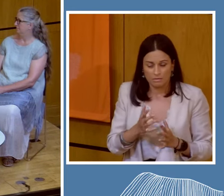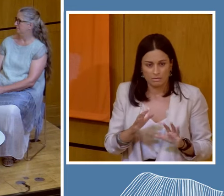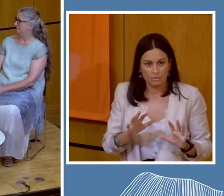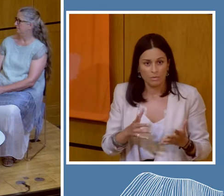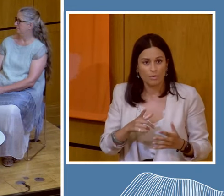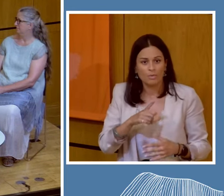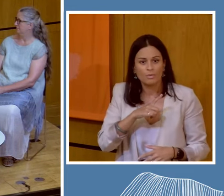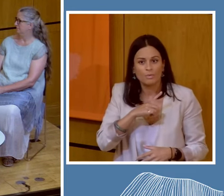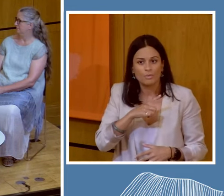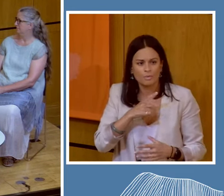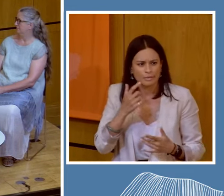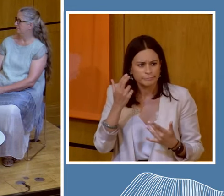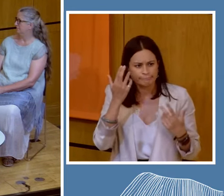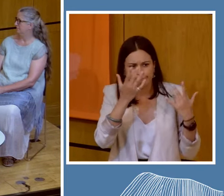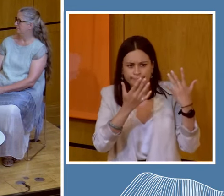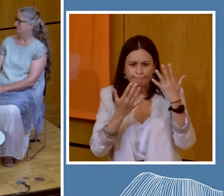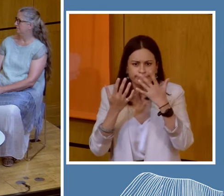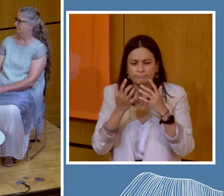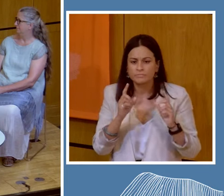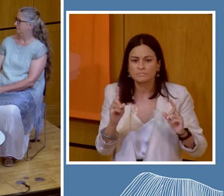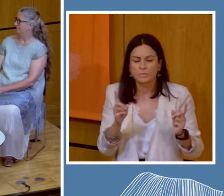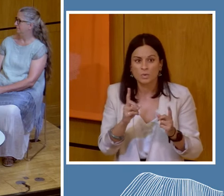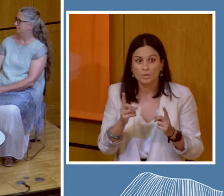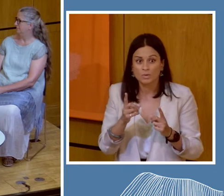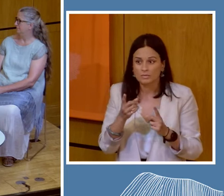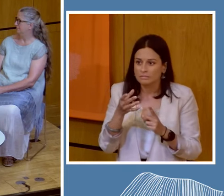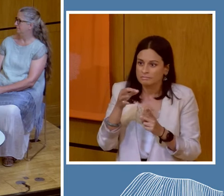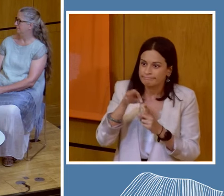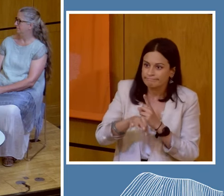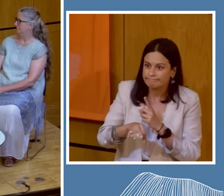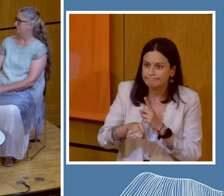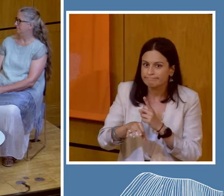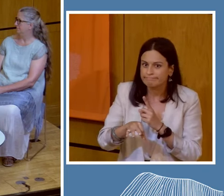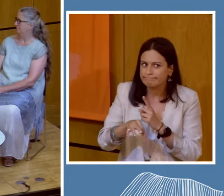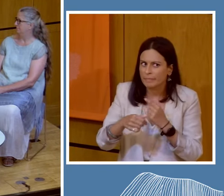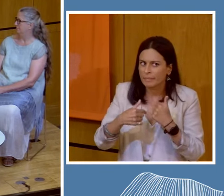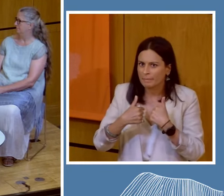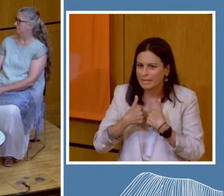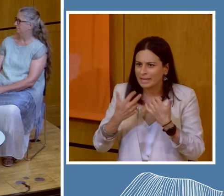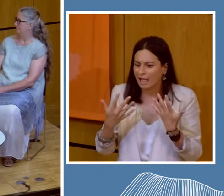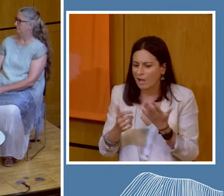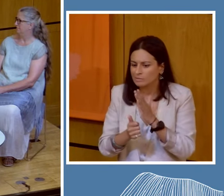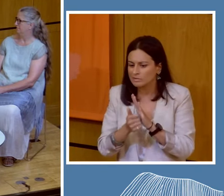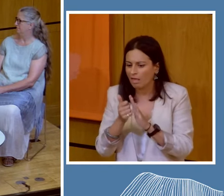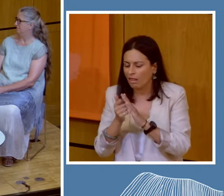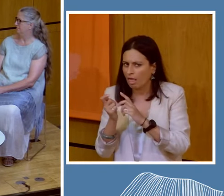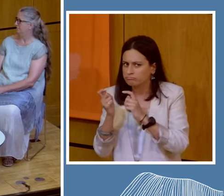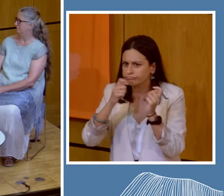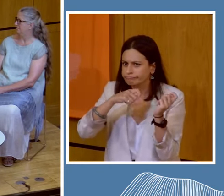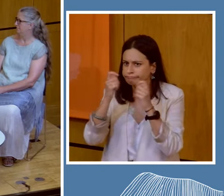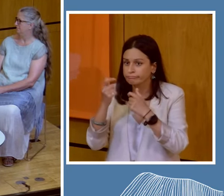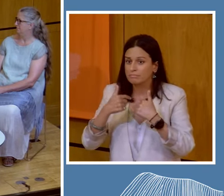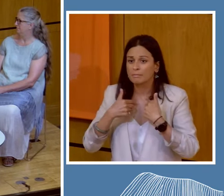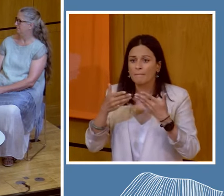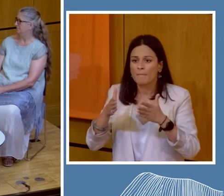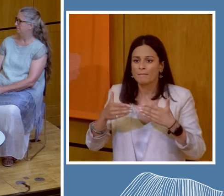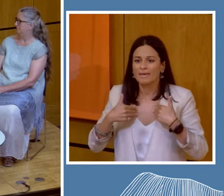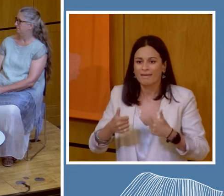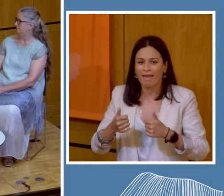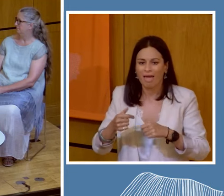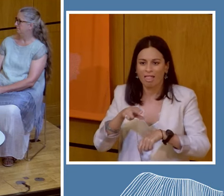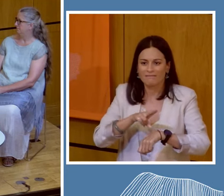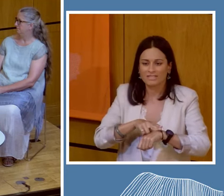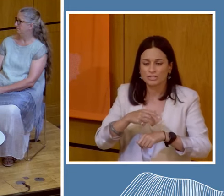I'm wondering what particular hat I should wear today. I'm a public health physician by